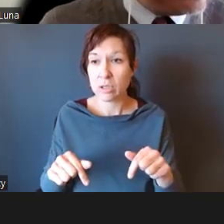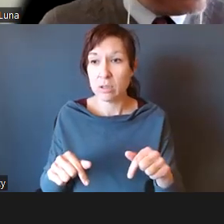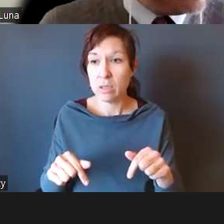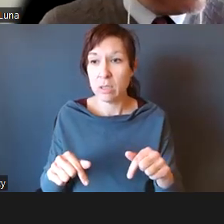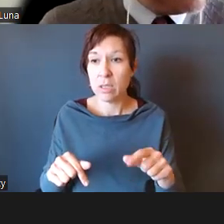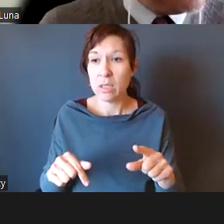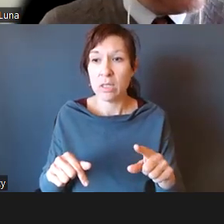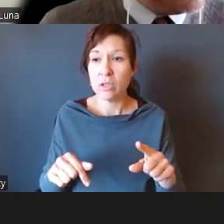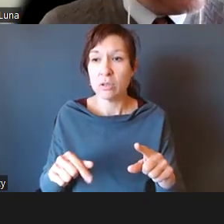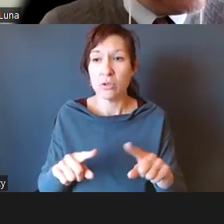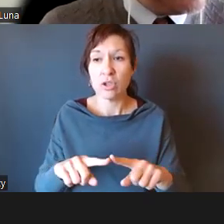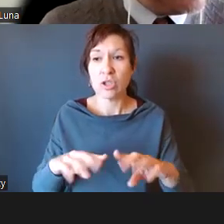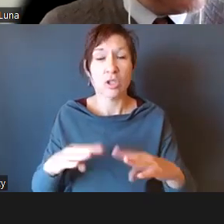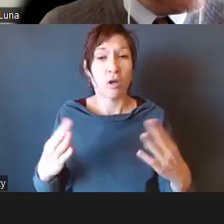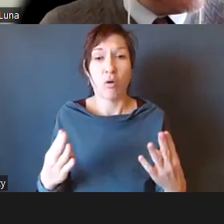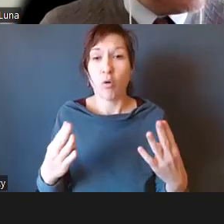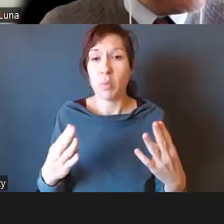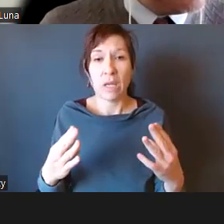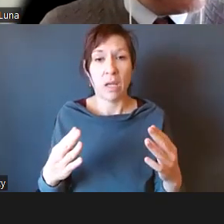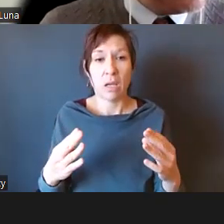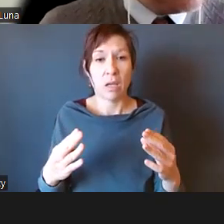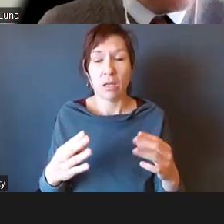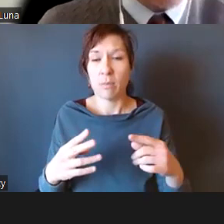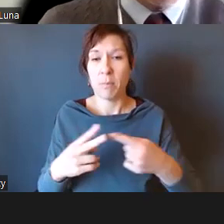presents a bunch of its own unique challenges.